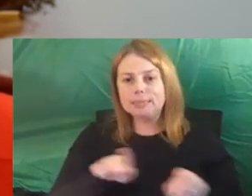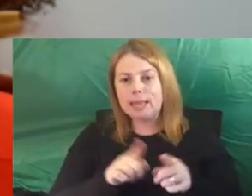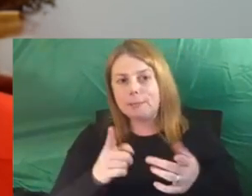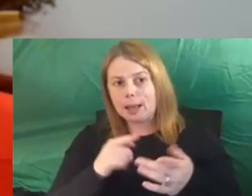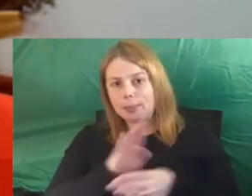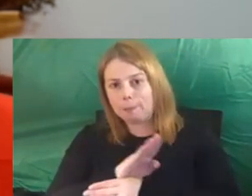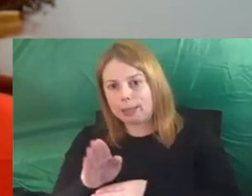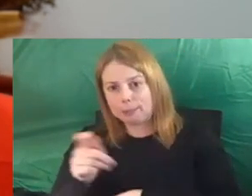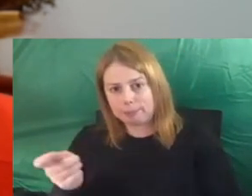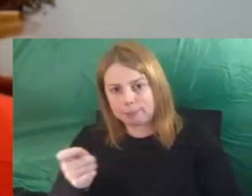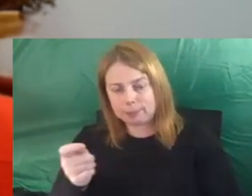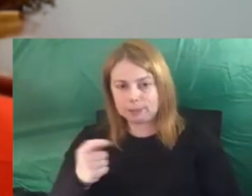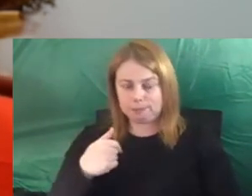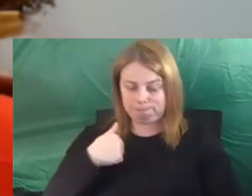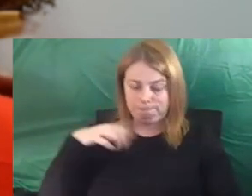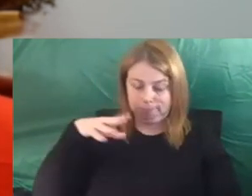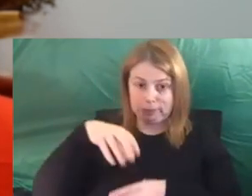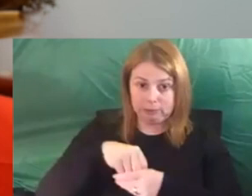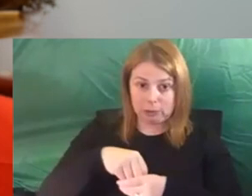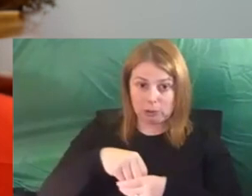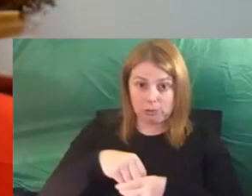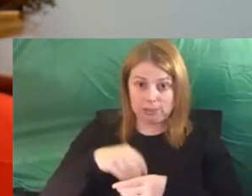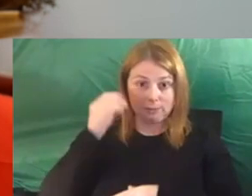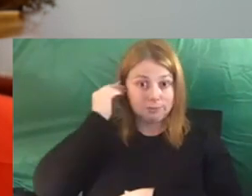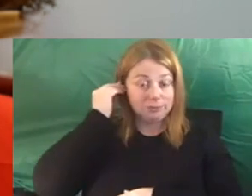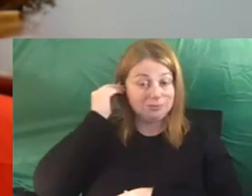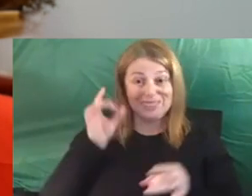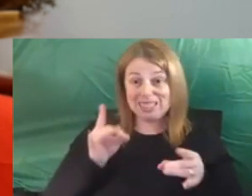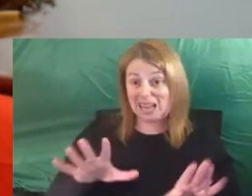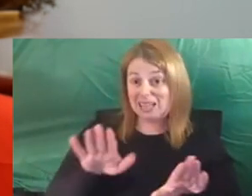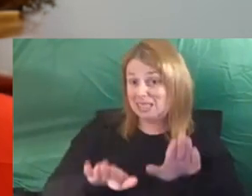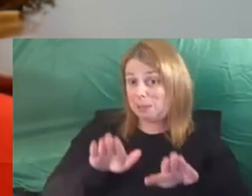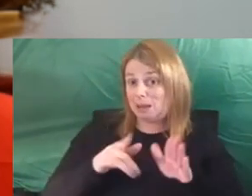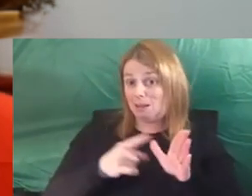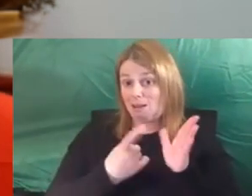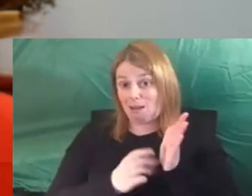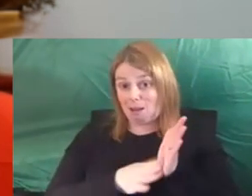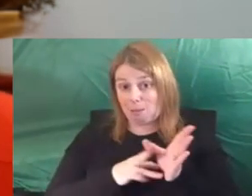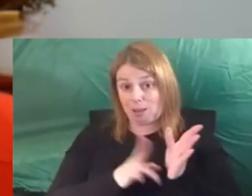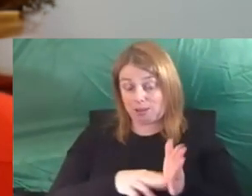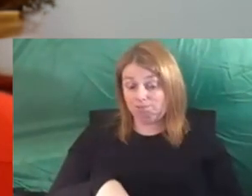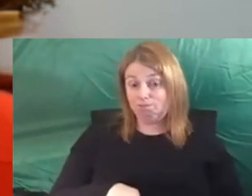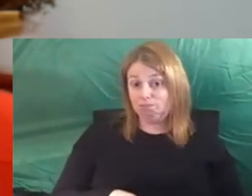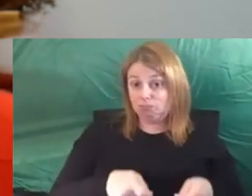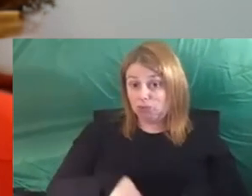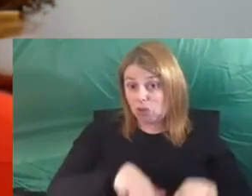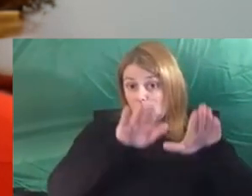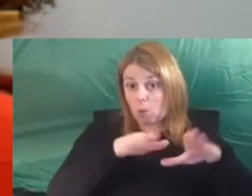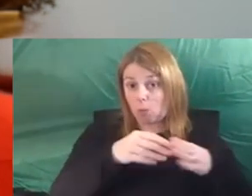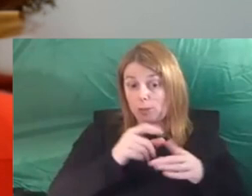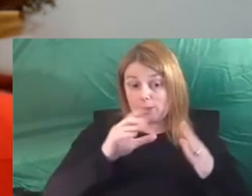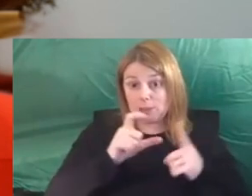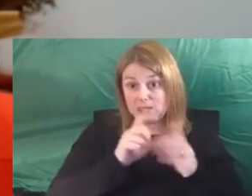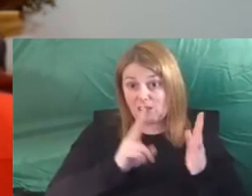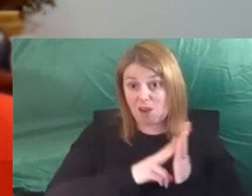of prevention work actually starts just like Arman's. I grew up with domestic violence in my home. So